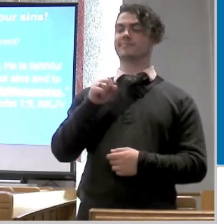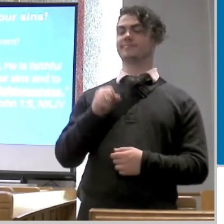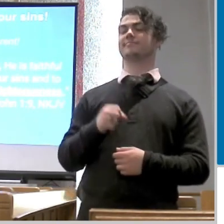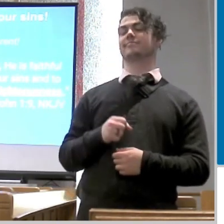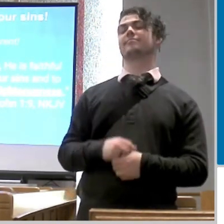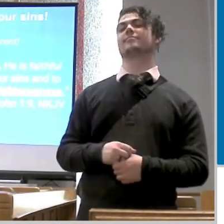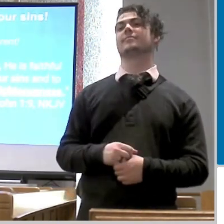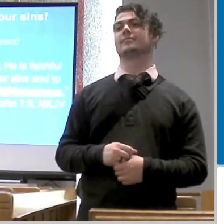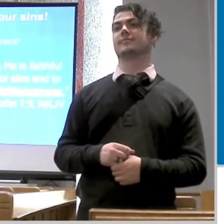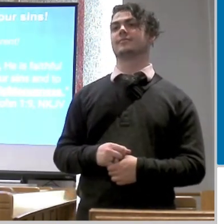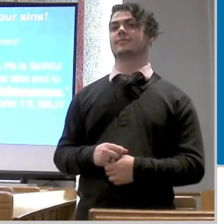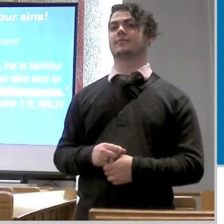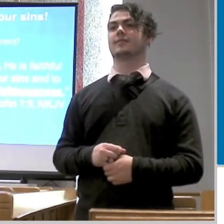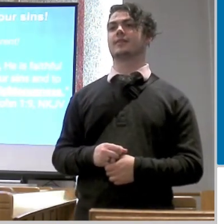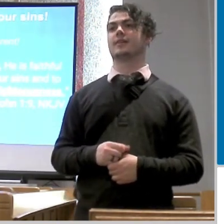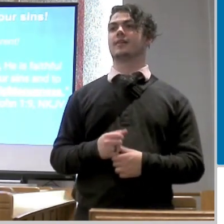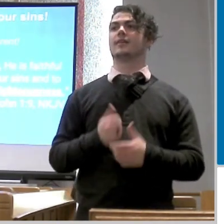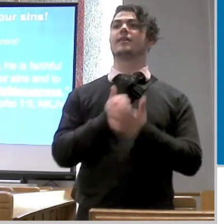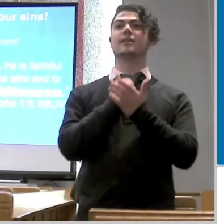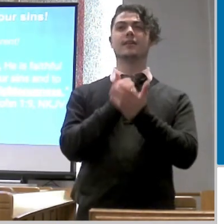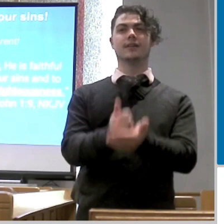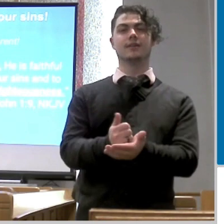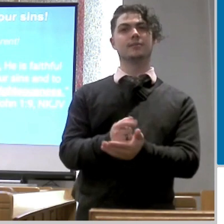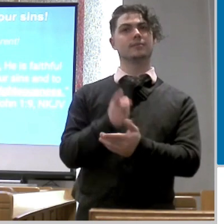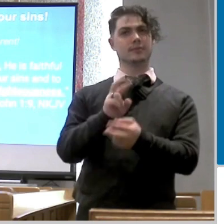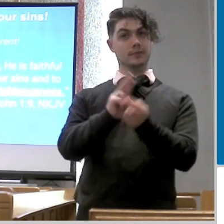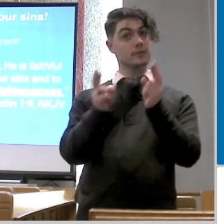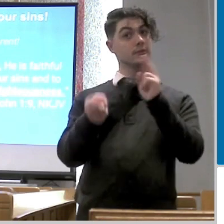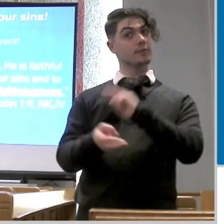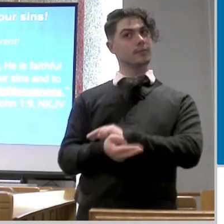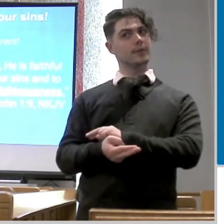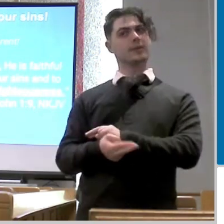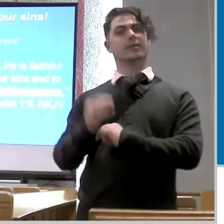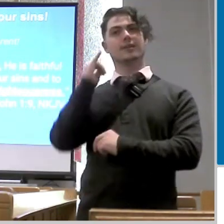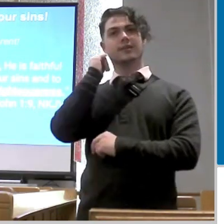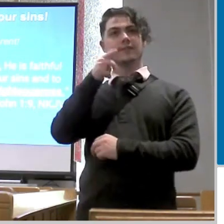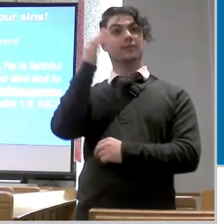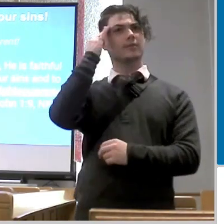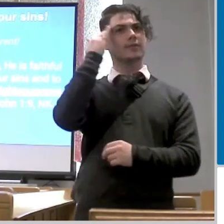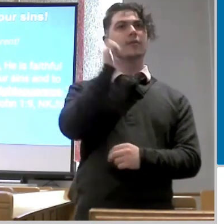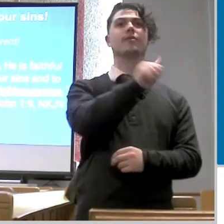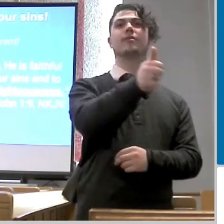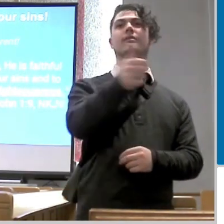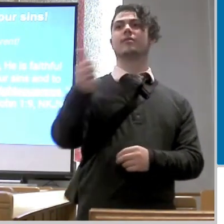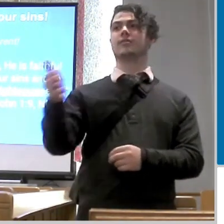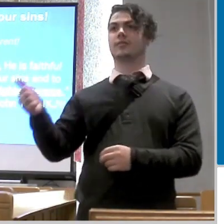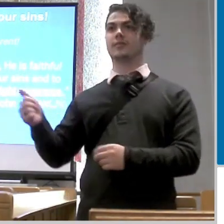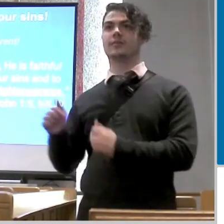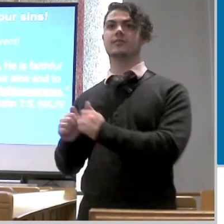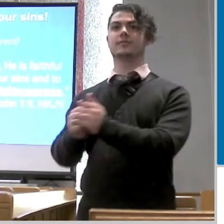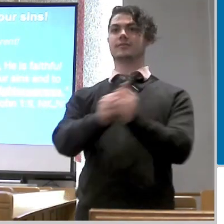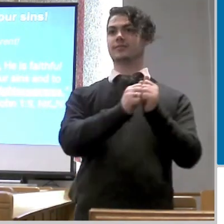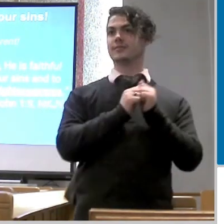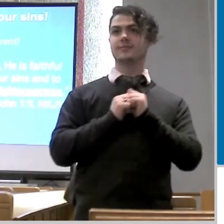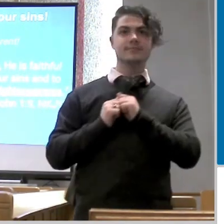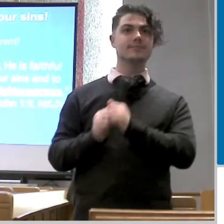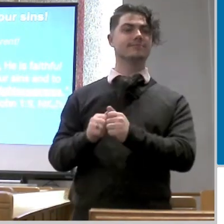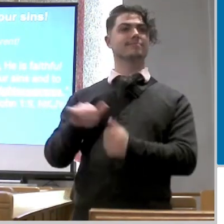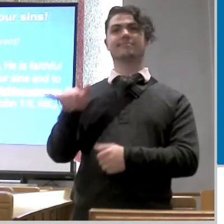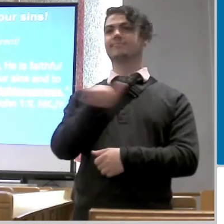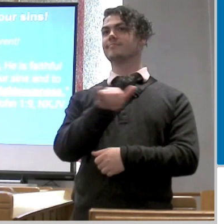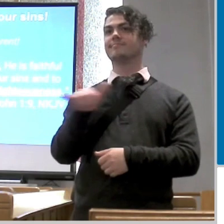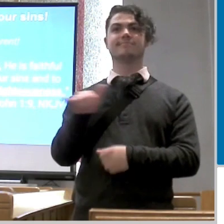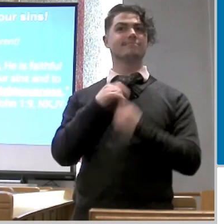is what i did to get over it to move on to repent to do something different and it's like whoa you mean i'm not alone no you're not alone